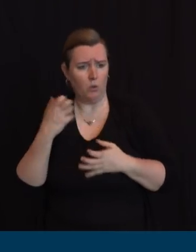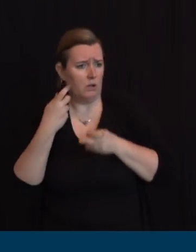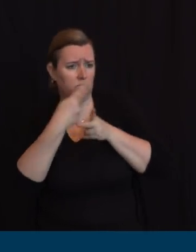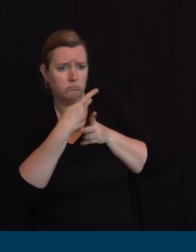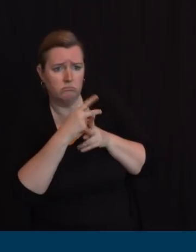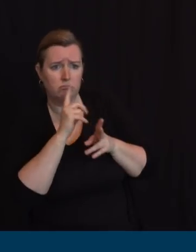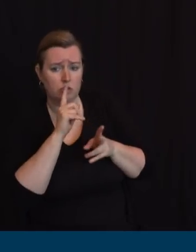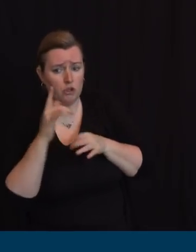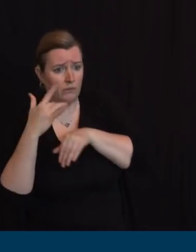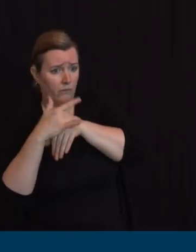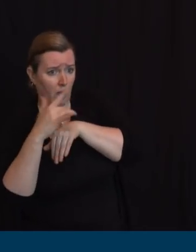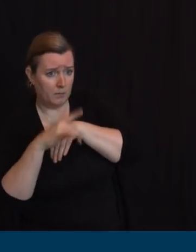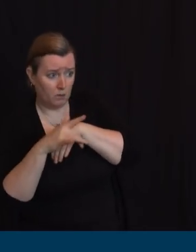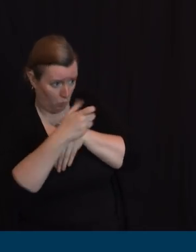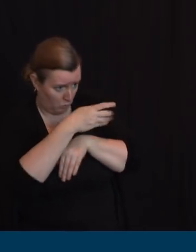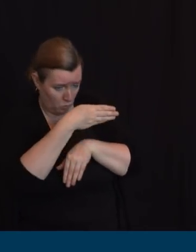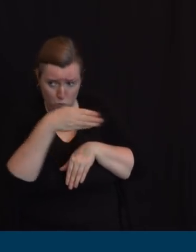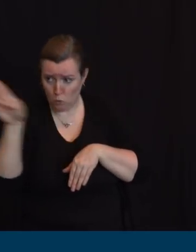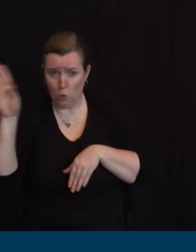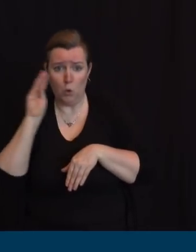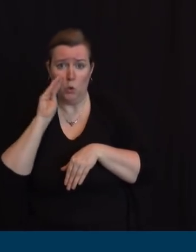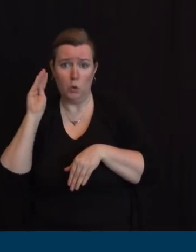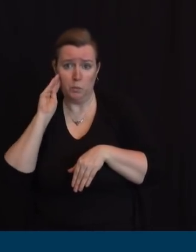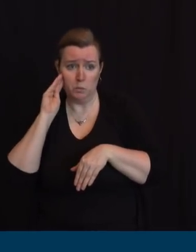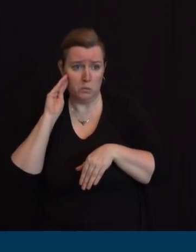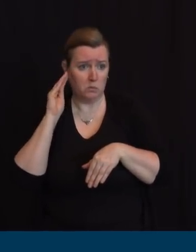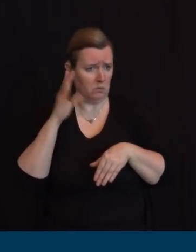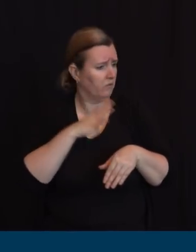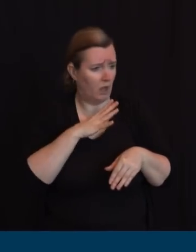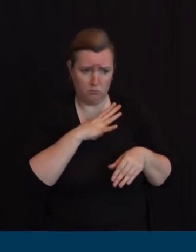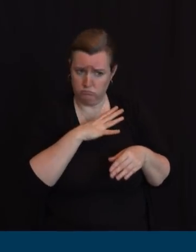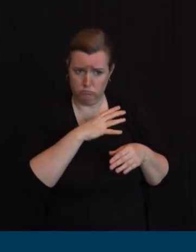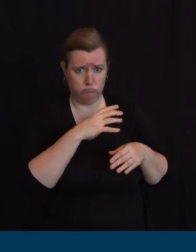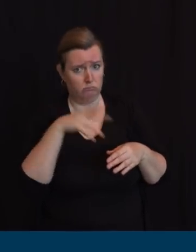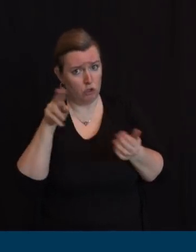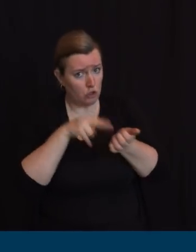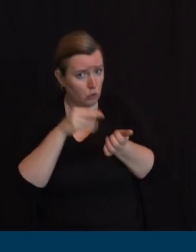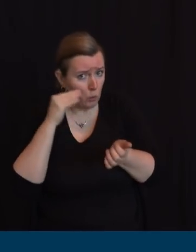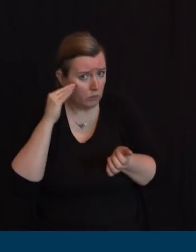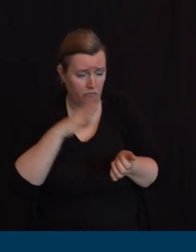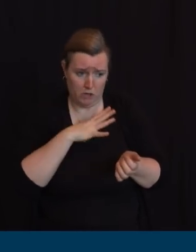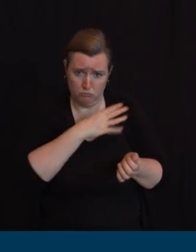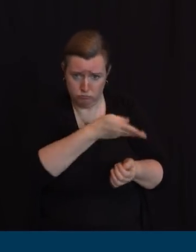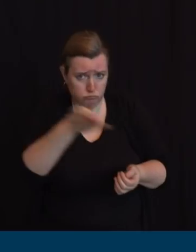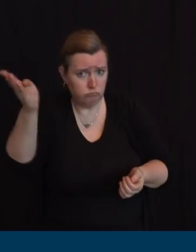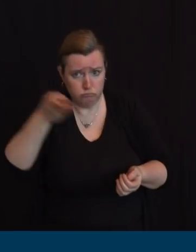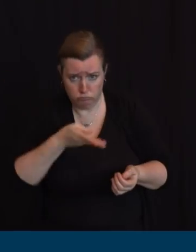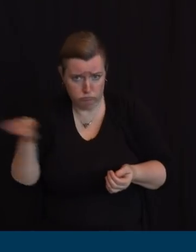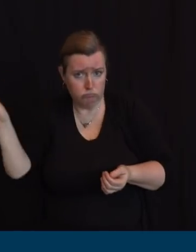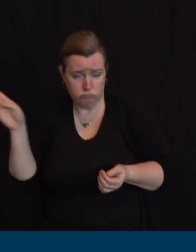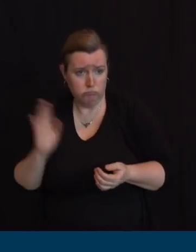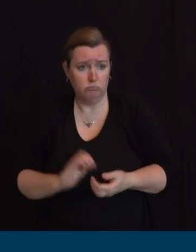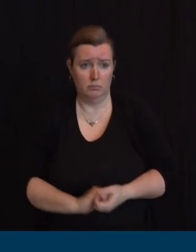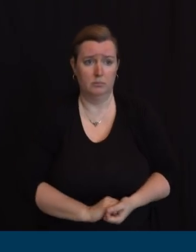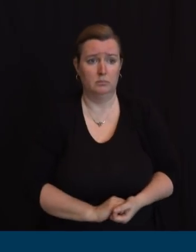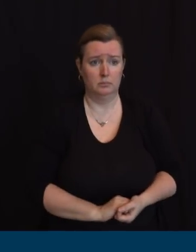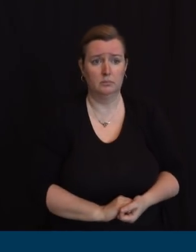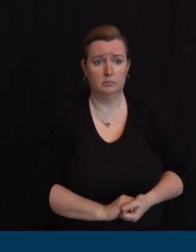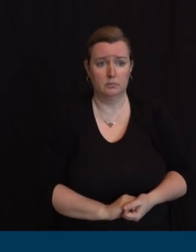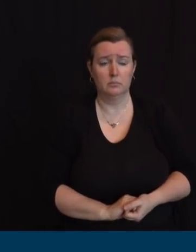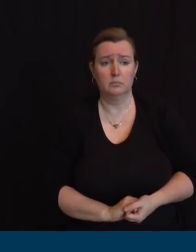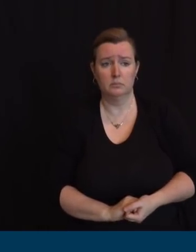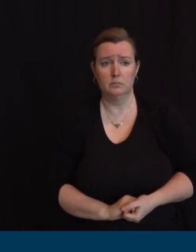thank you for that Paul good afternoon I had several of my readers complain about